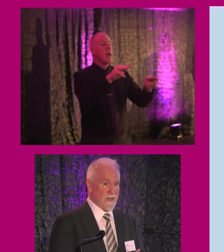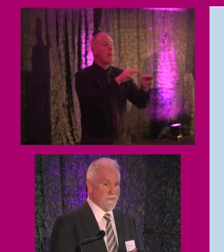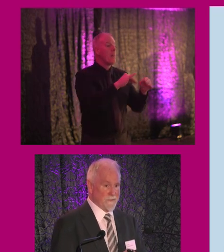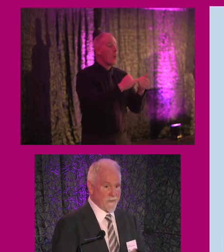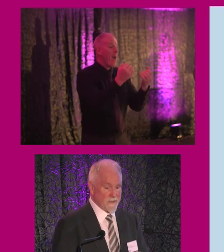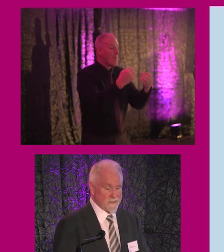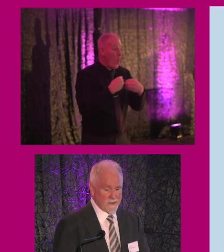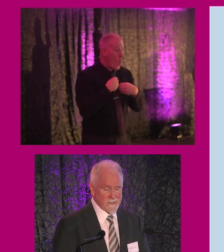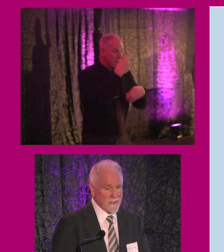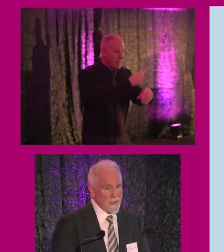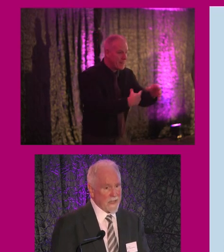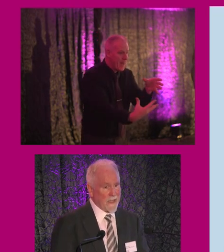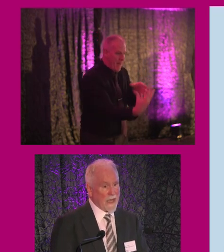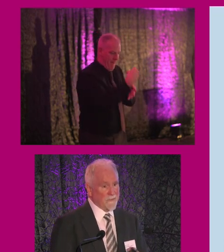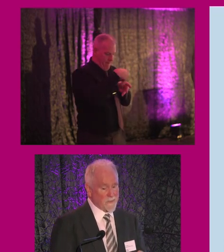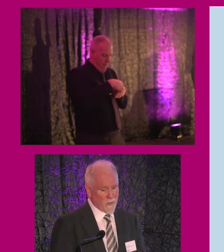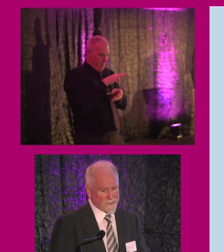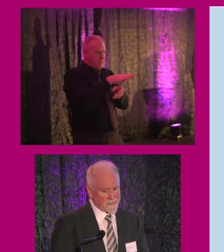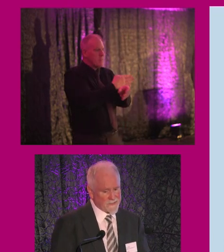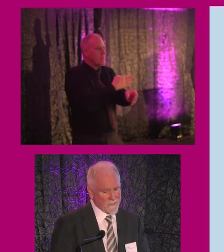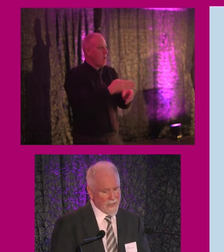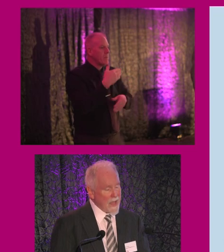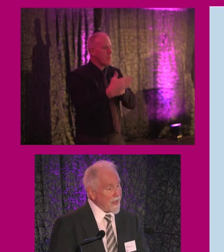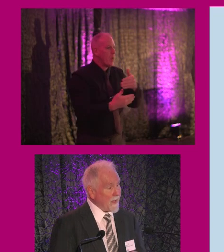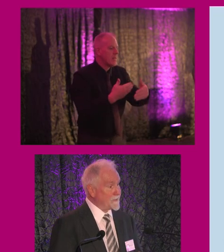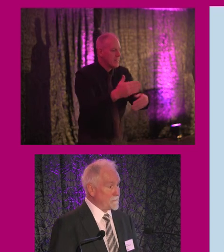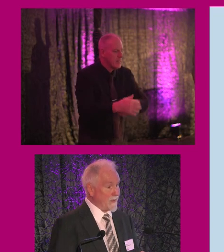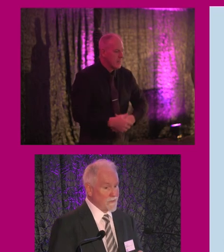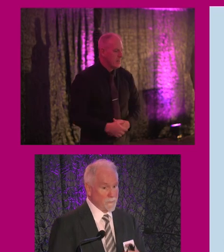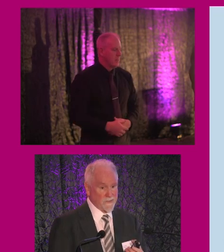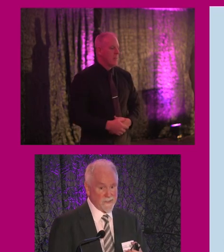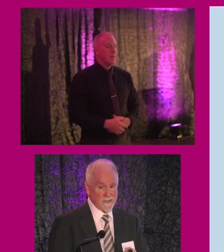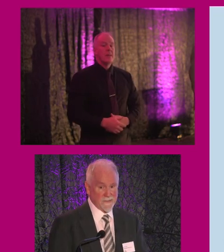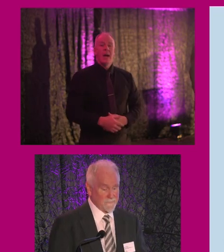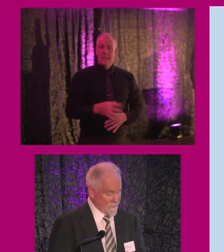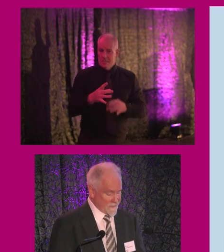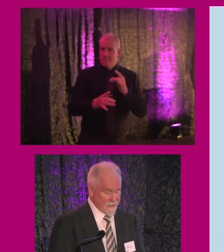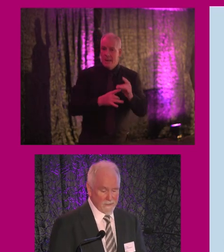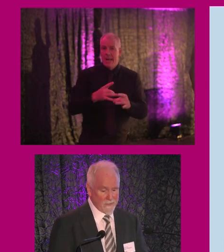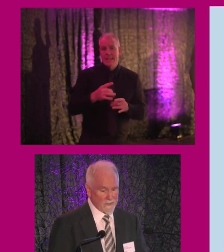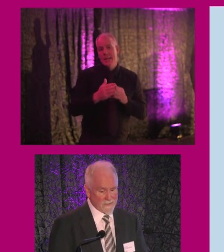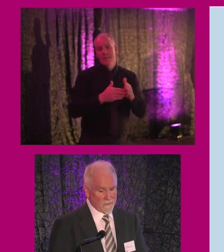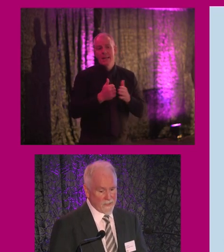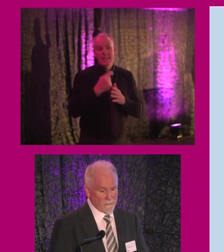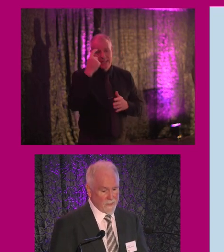involved at the very start of the process. And it makes good business sense, as Caroline clearly outlined